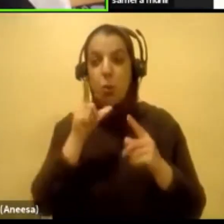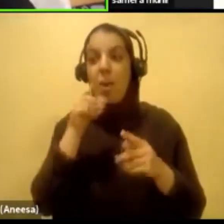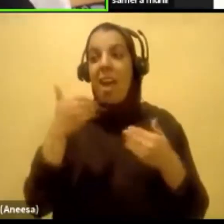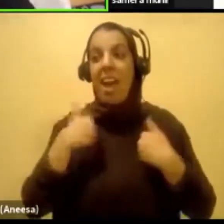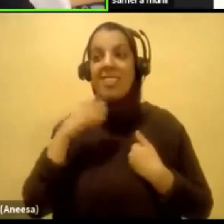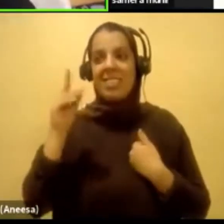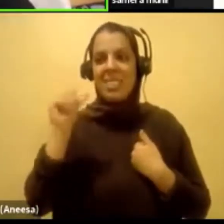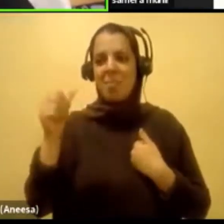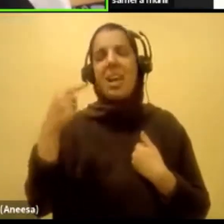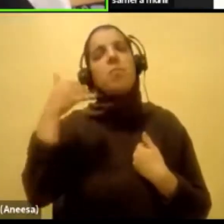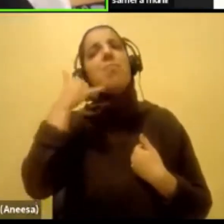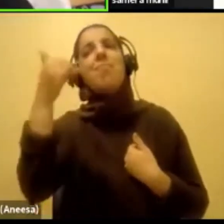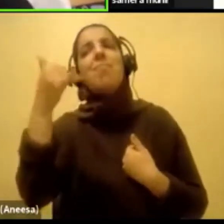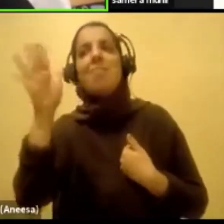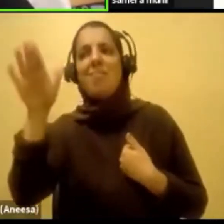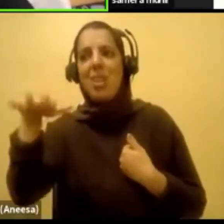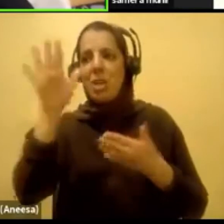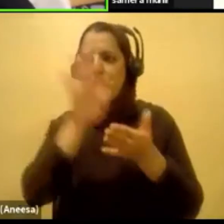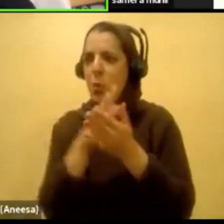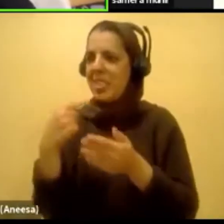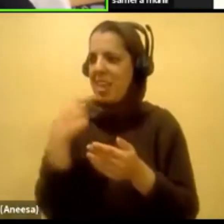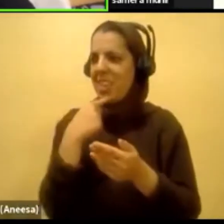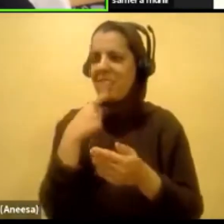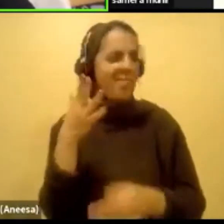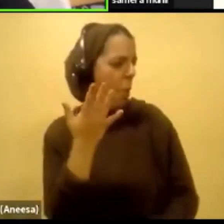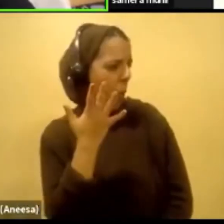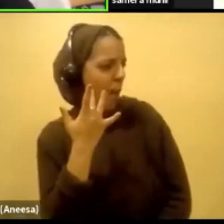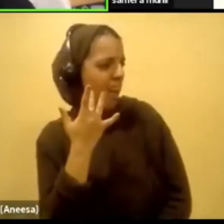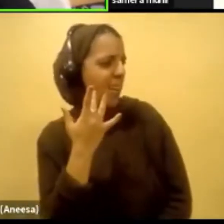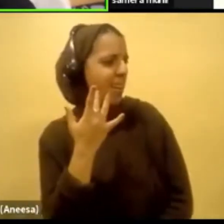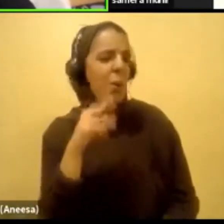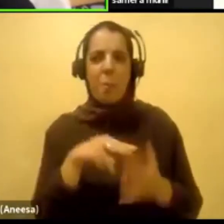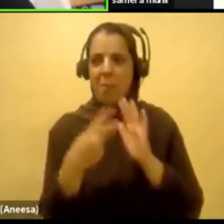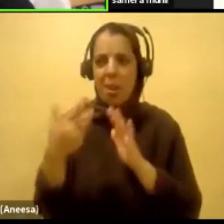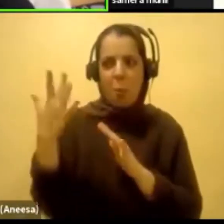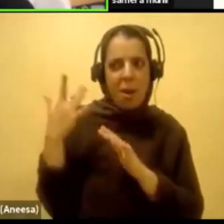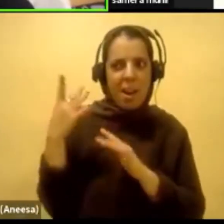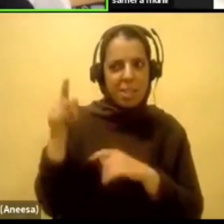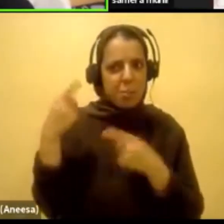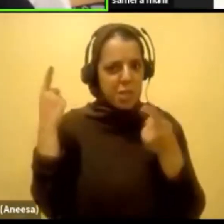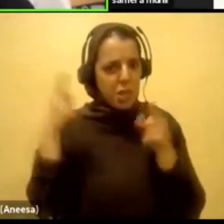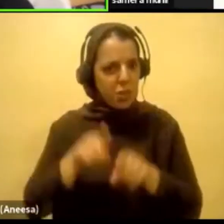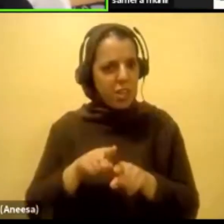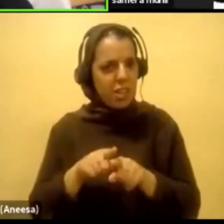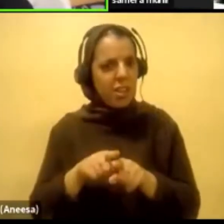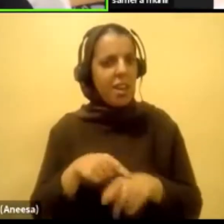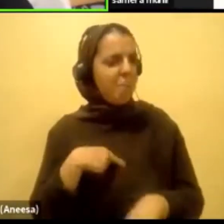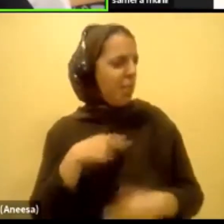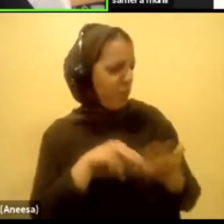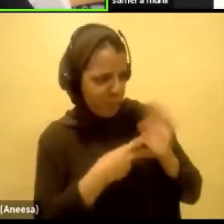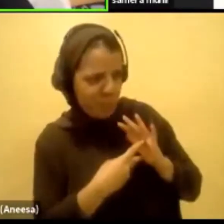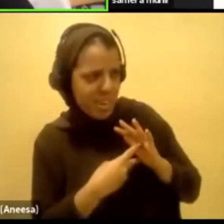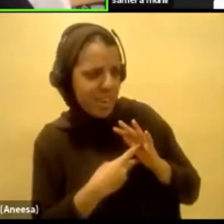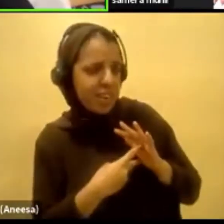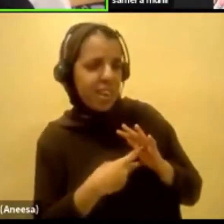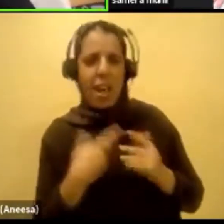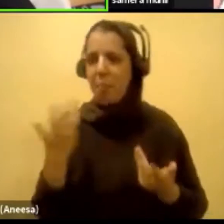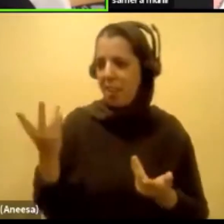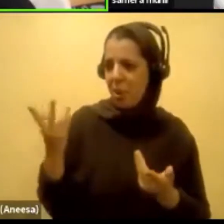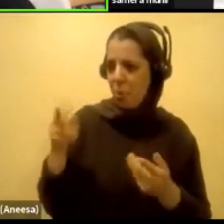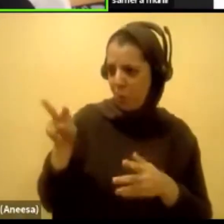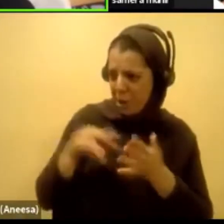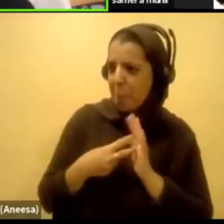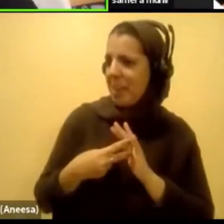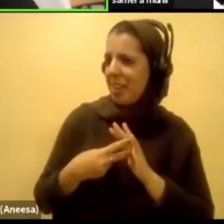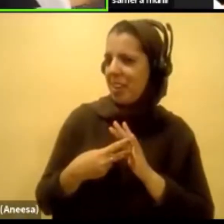man, school sucks. And they're like, why? And I was like, wait, what do you mean why? You're supposed to agree with me. And they're like, what do you mean? And I was like, what do you